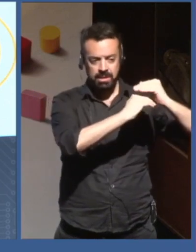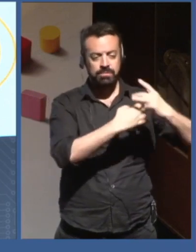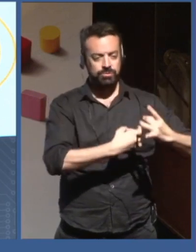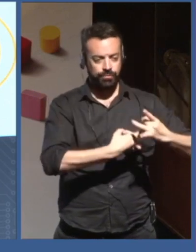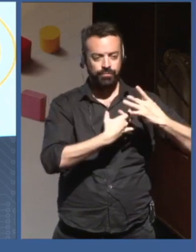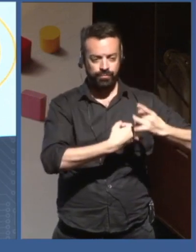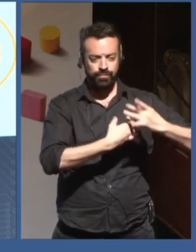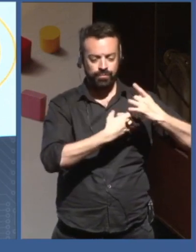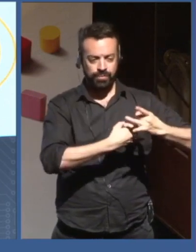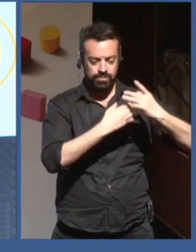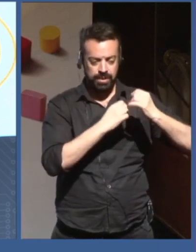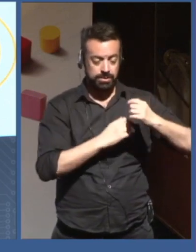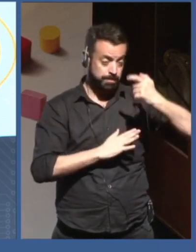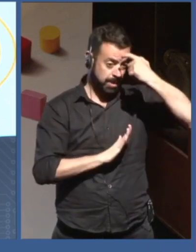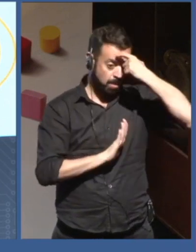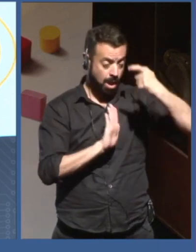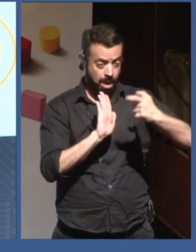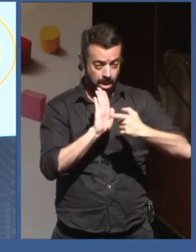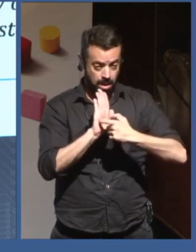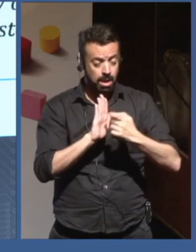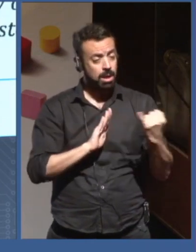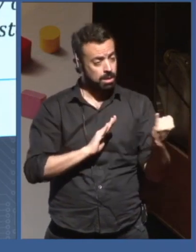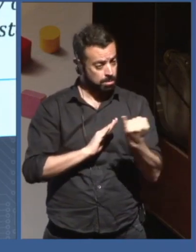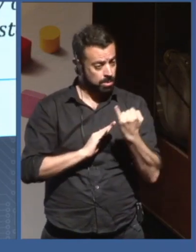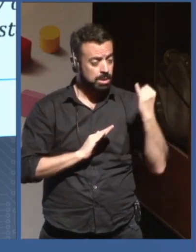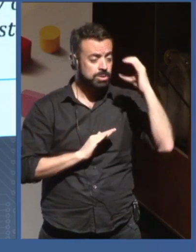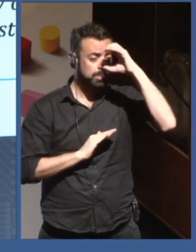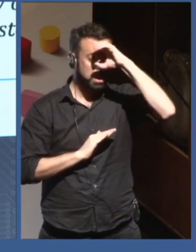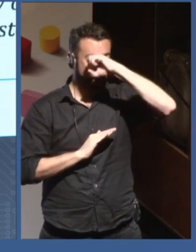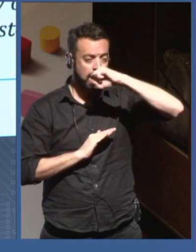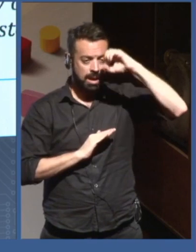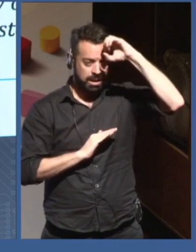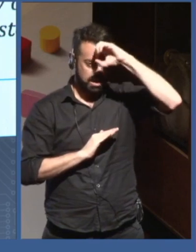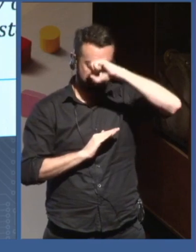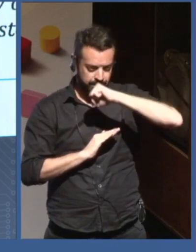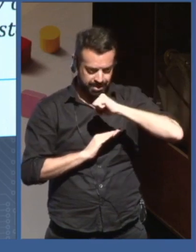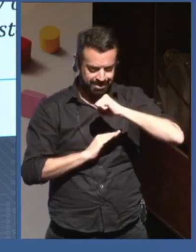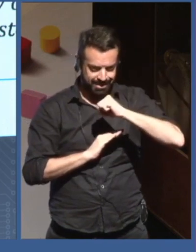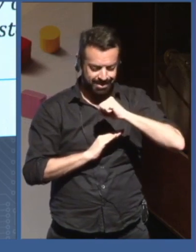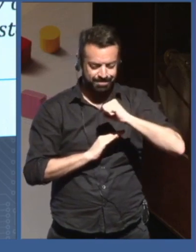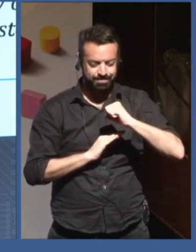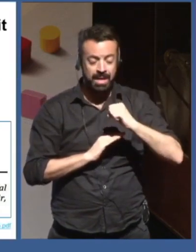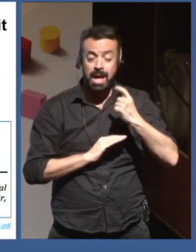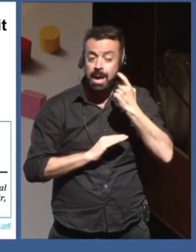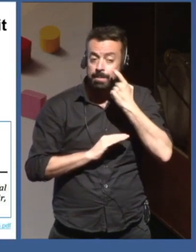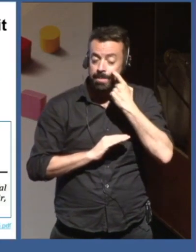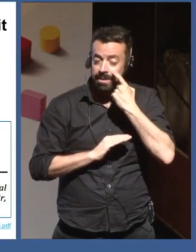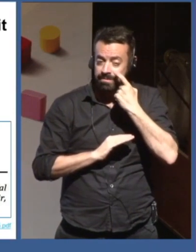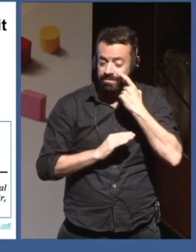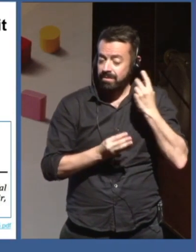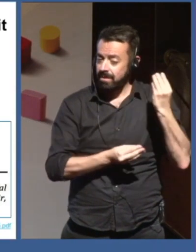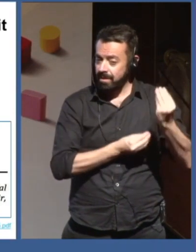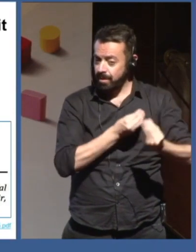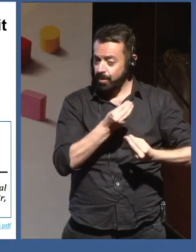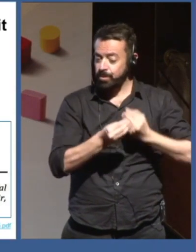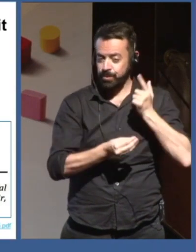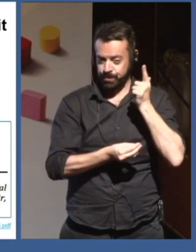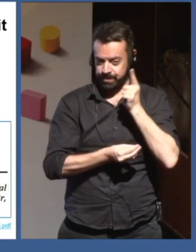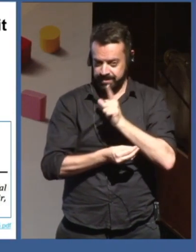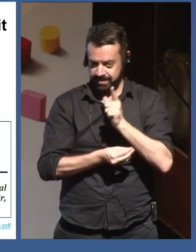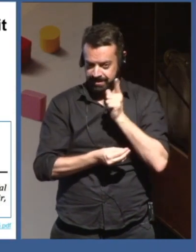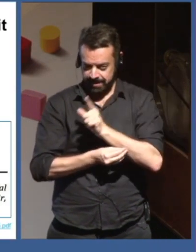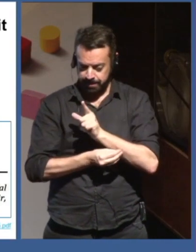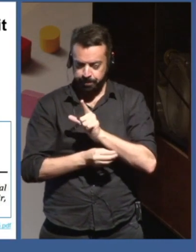the right result. And so the big question and one proposition vision that I'm